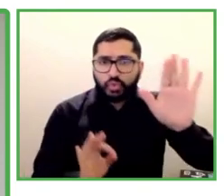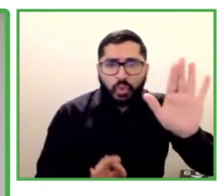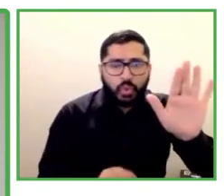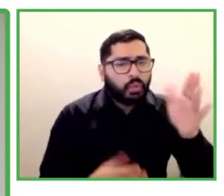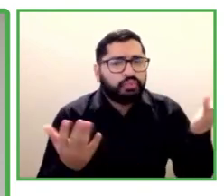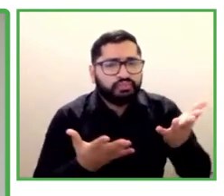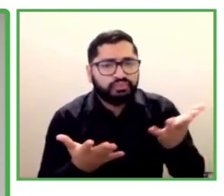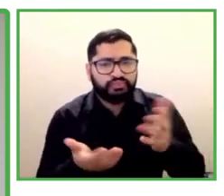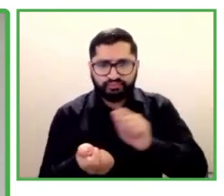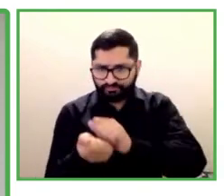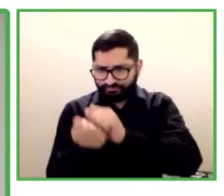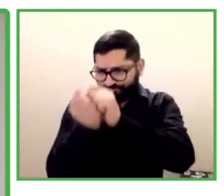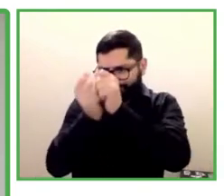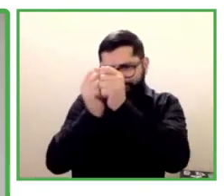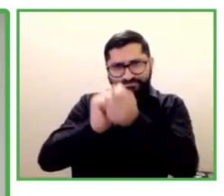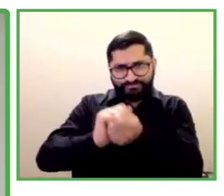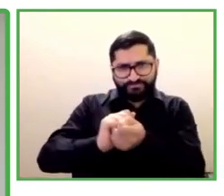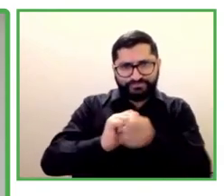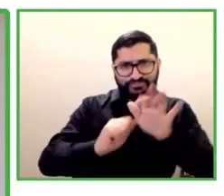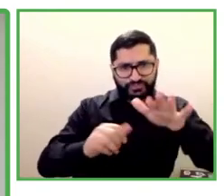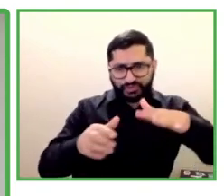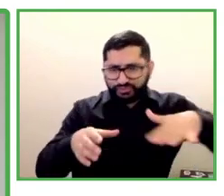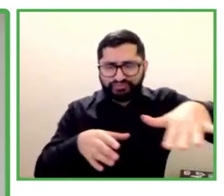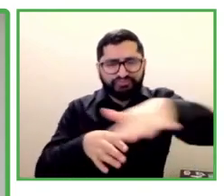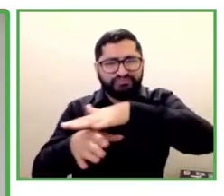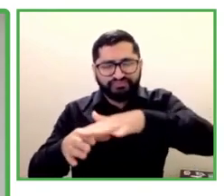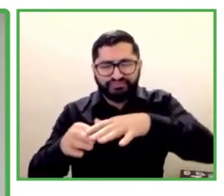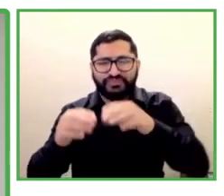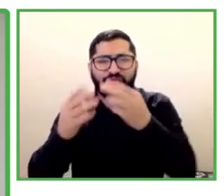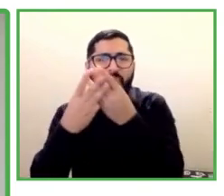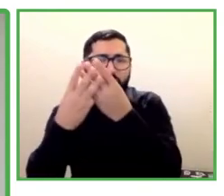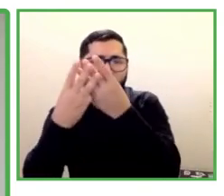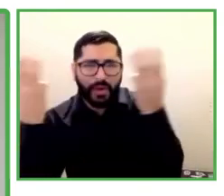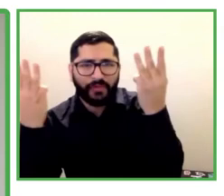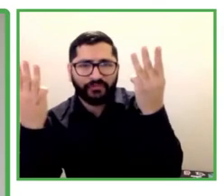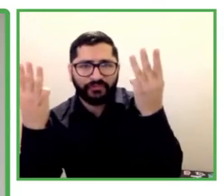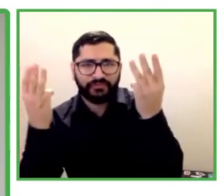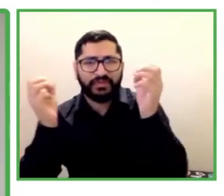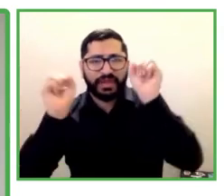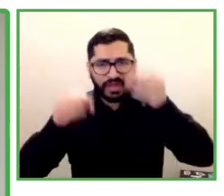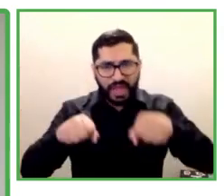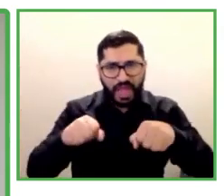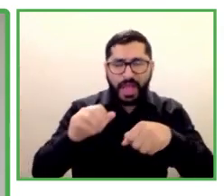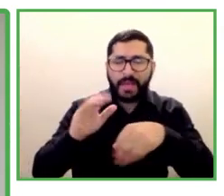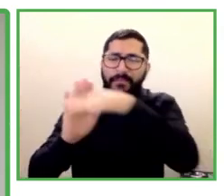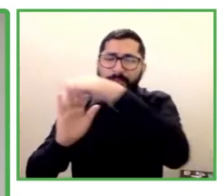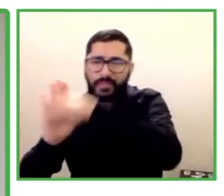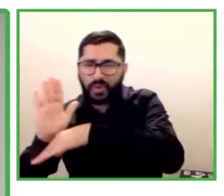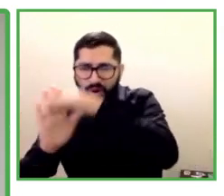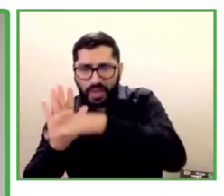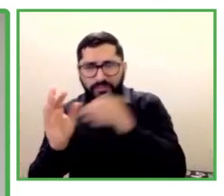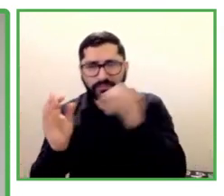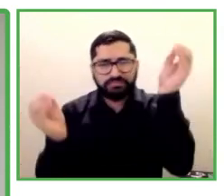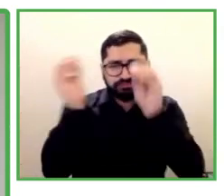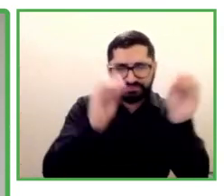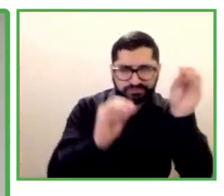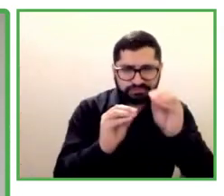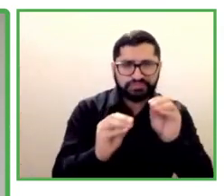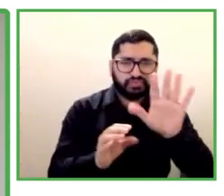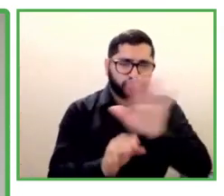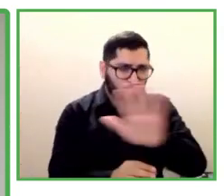online program, empowering youth both with and without disabilities as agents of change and developing this